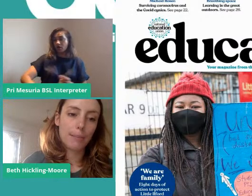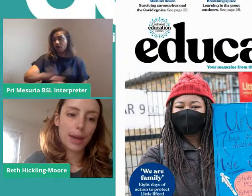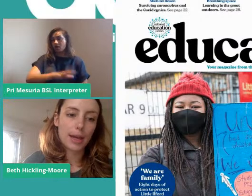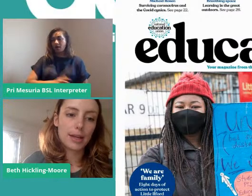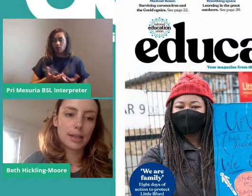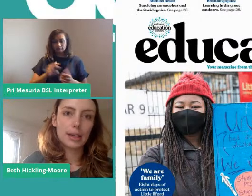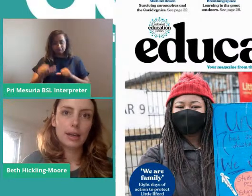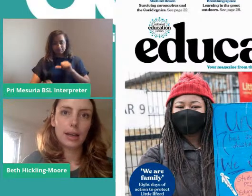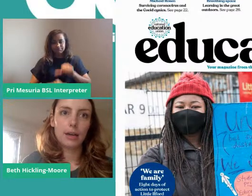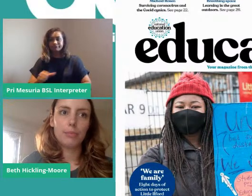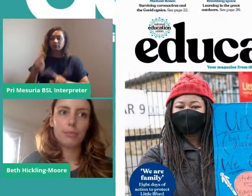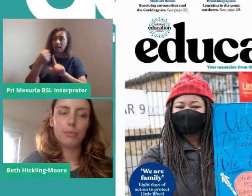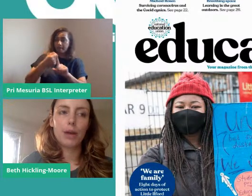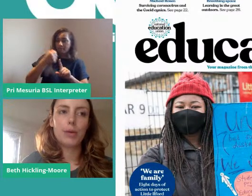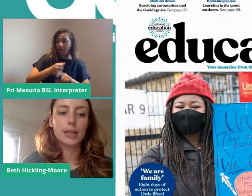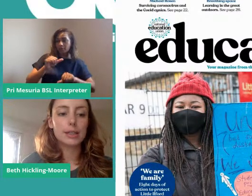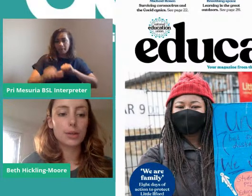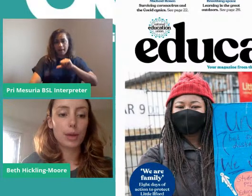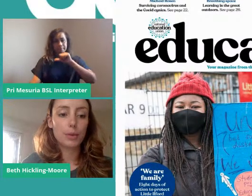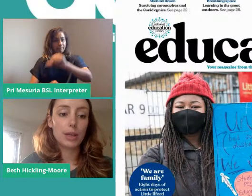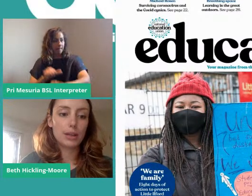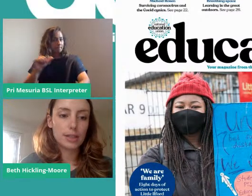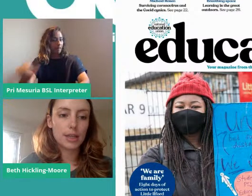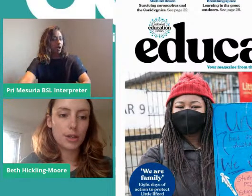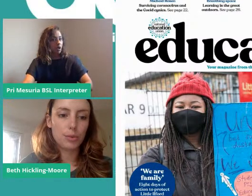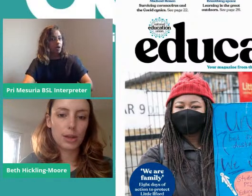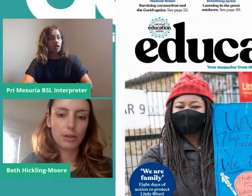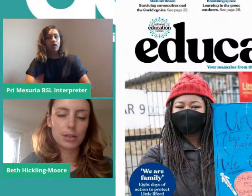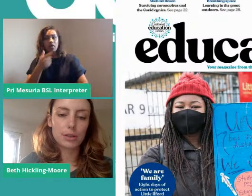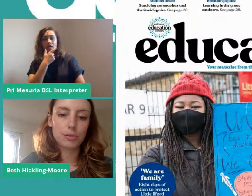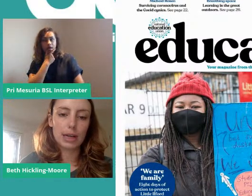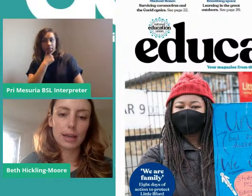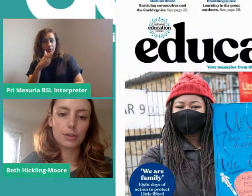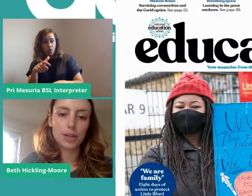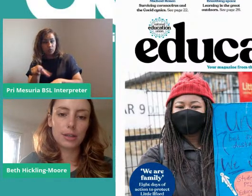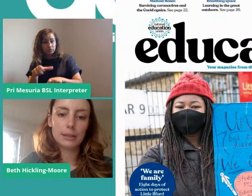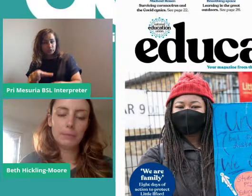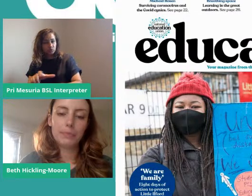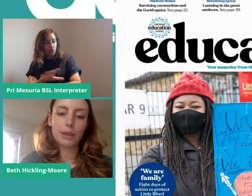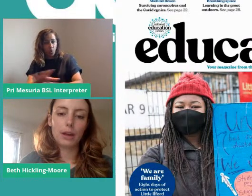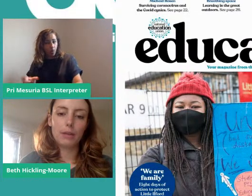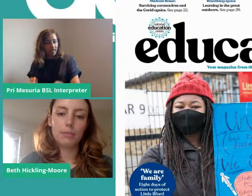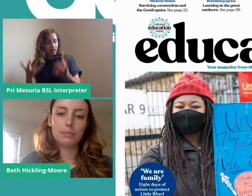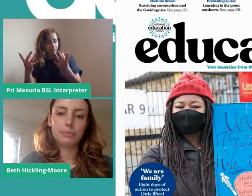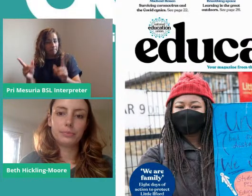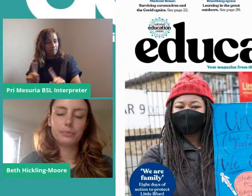stages of our campaign, where we consider whether we continue with our industrial action,